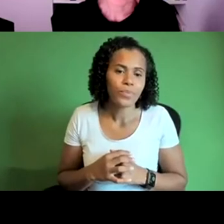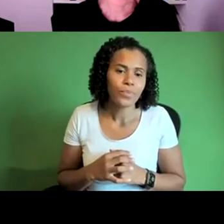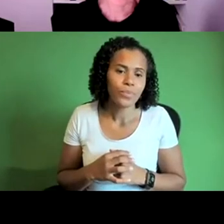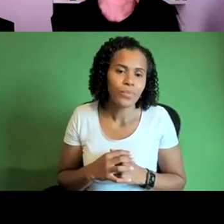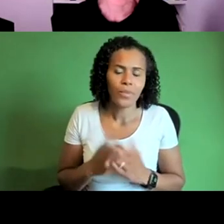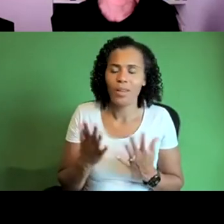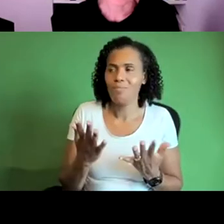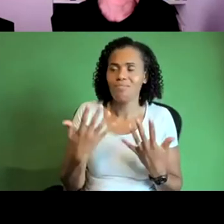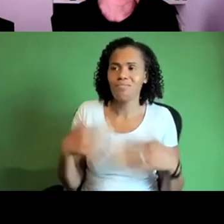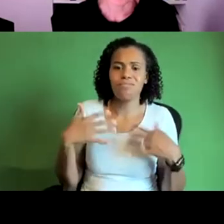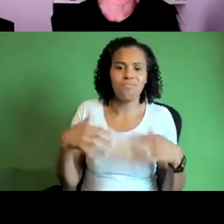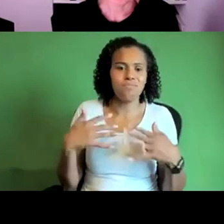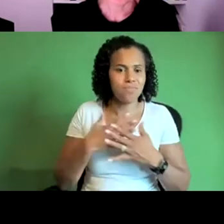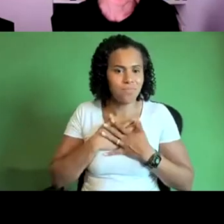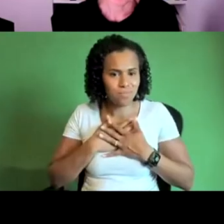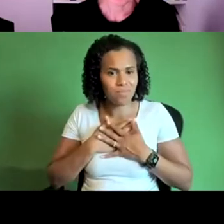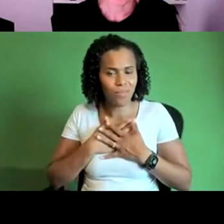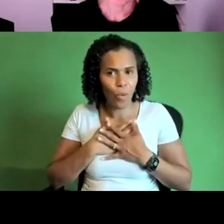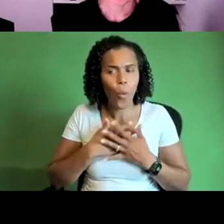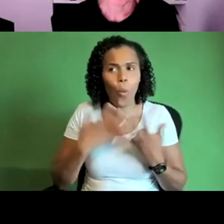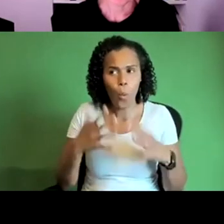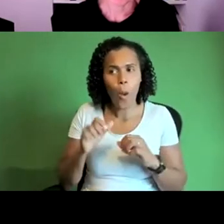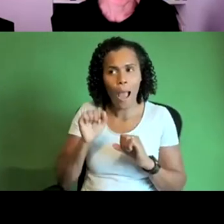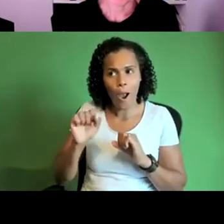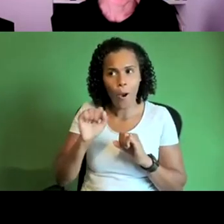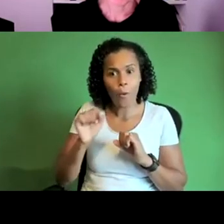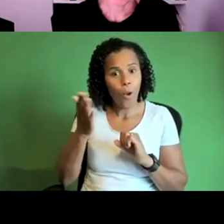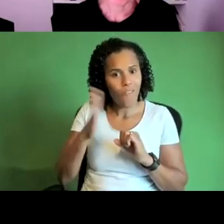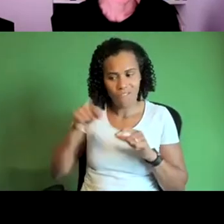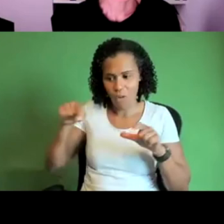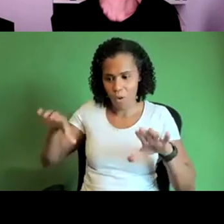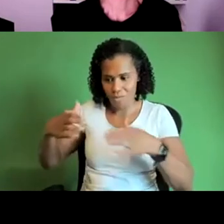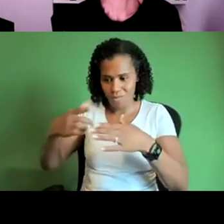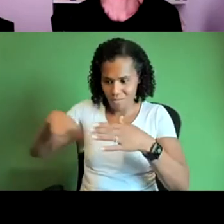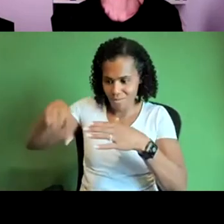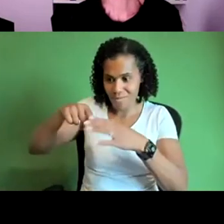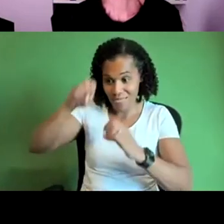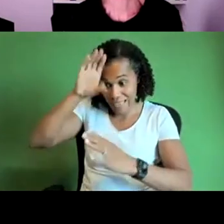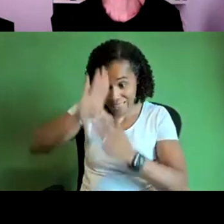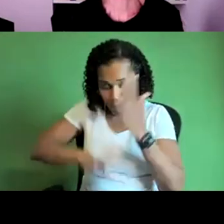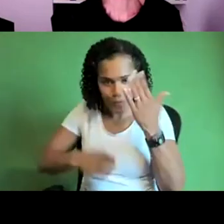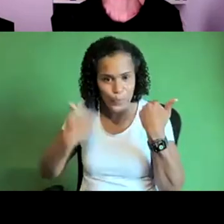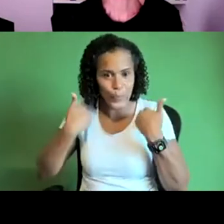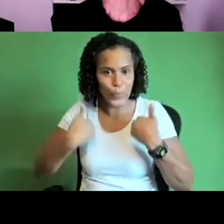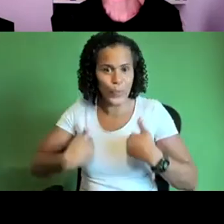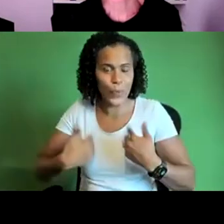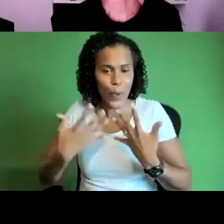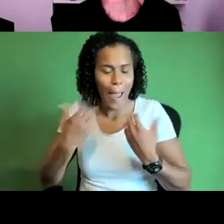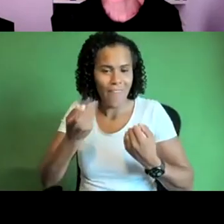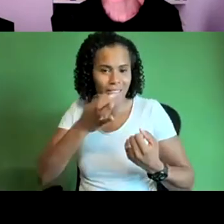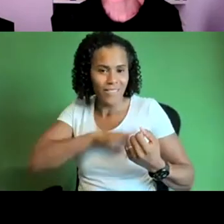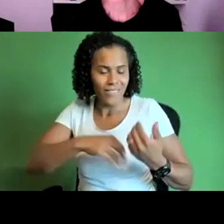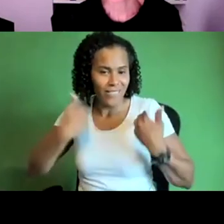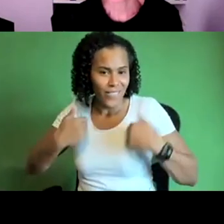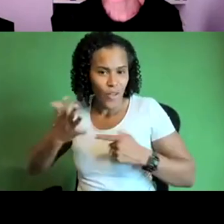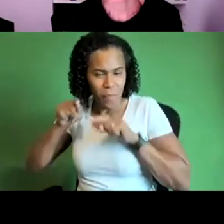said about trace of an experience i think it's uh it's a it's kind of really um beautiful way of